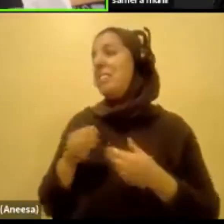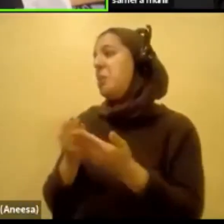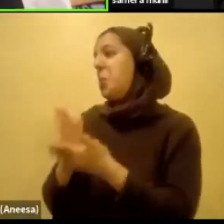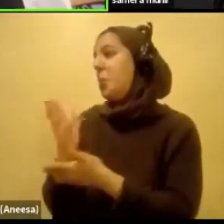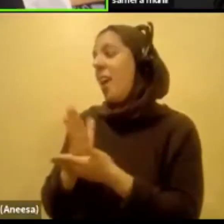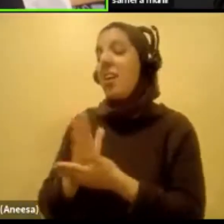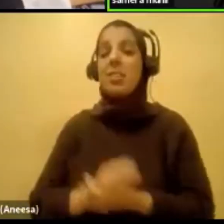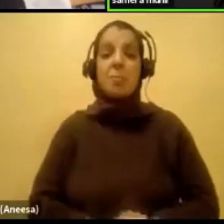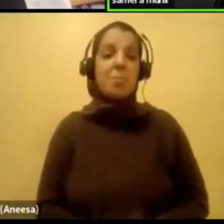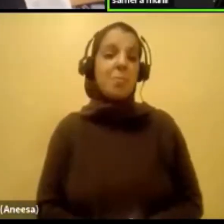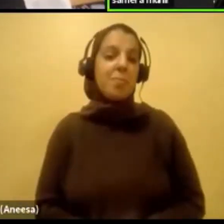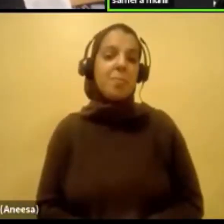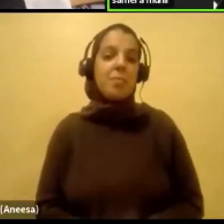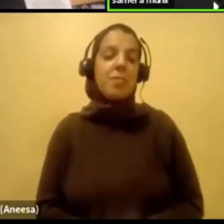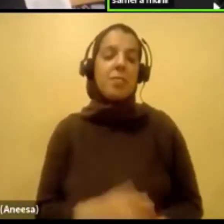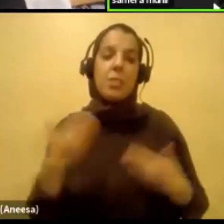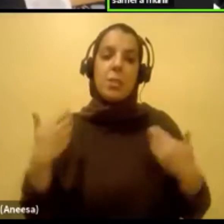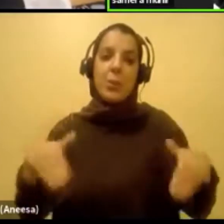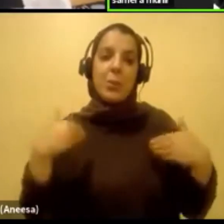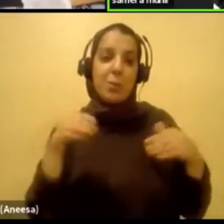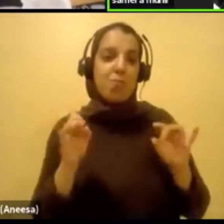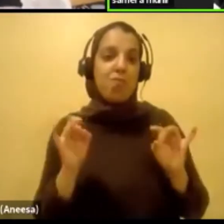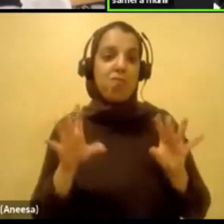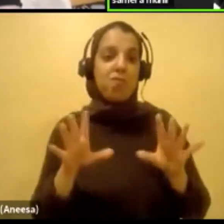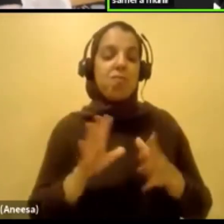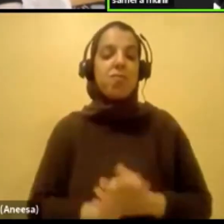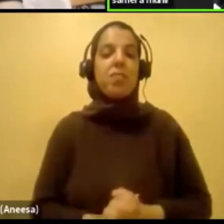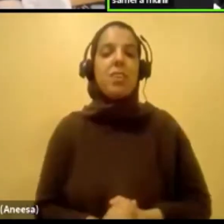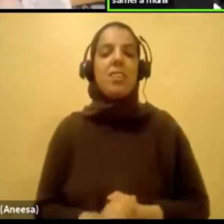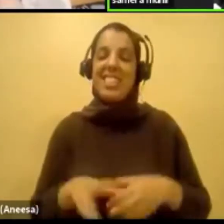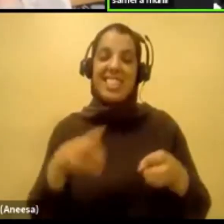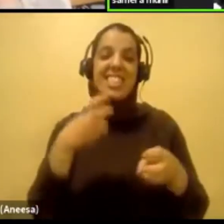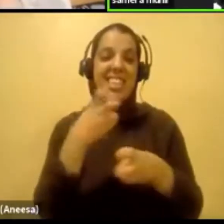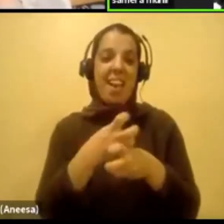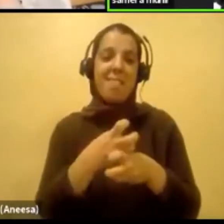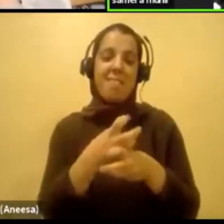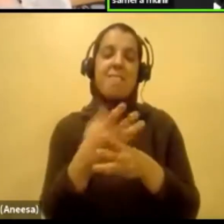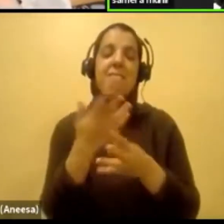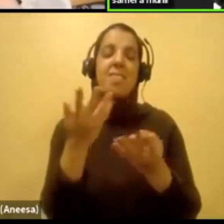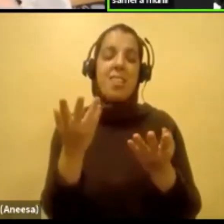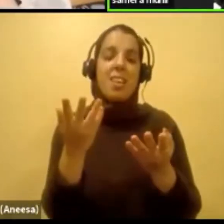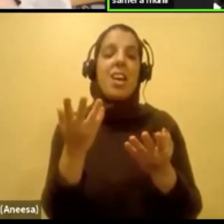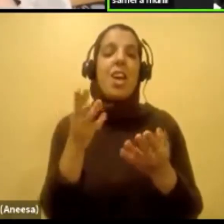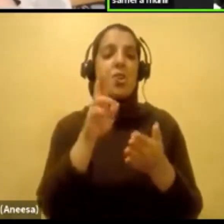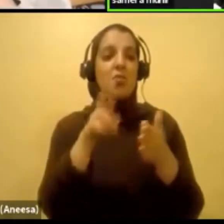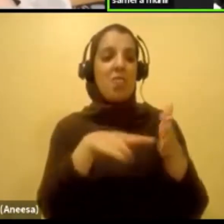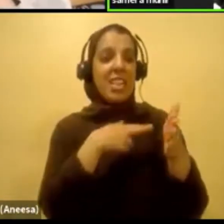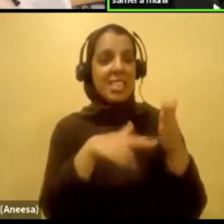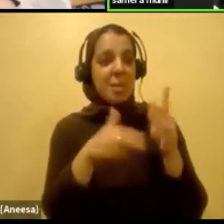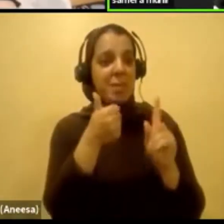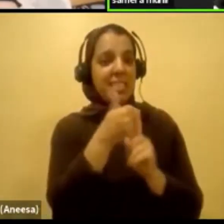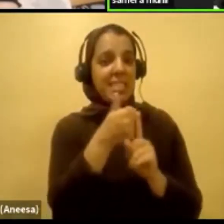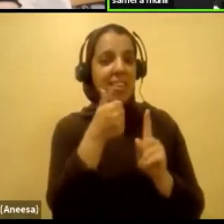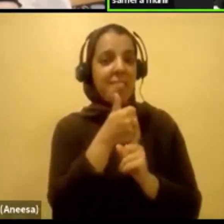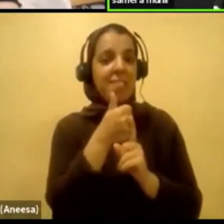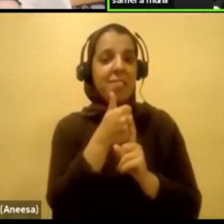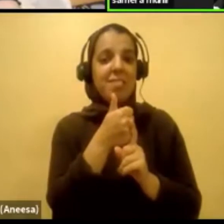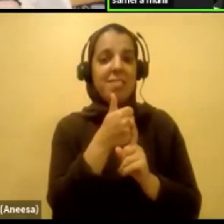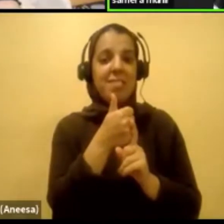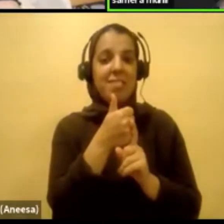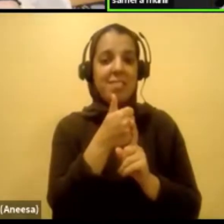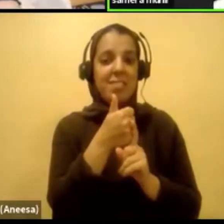Oh, man. It's tough. I mean, racism in itself. It's just, again,